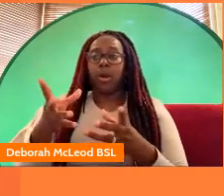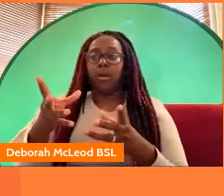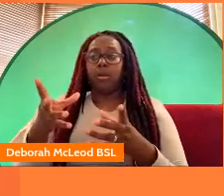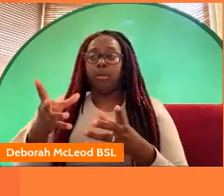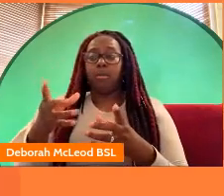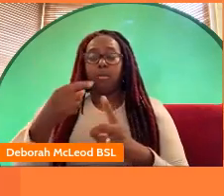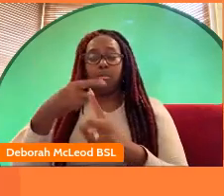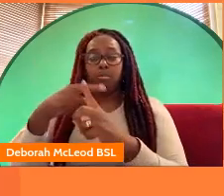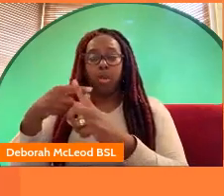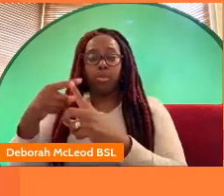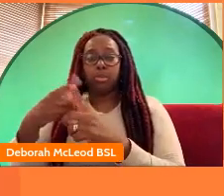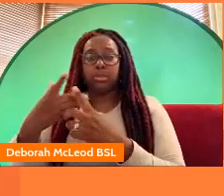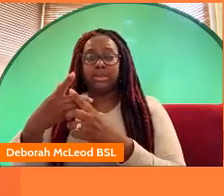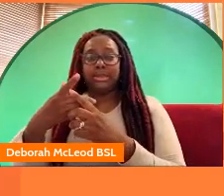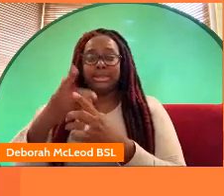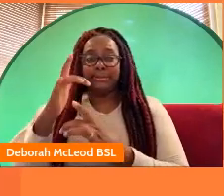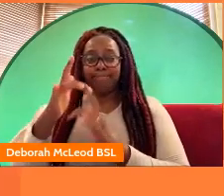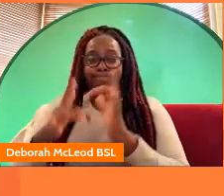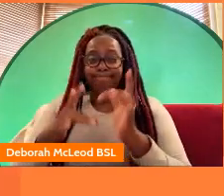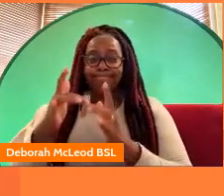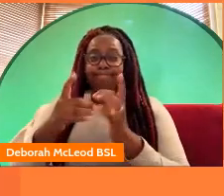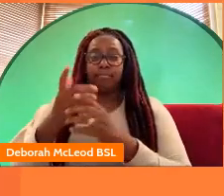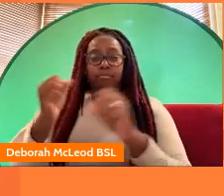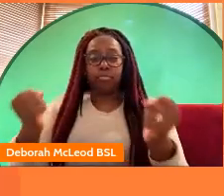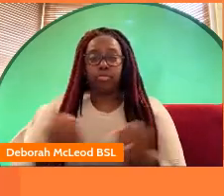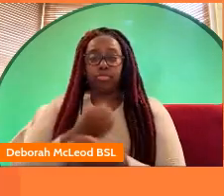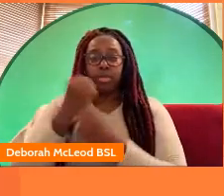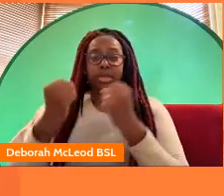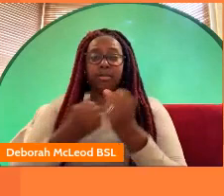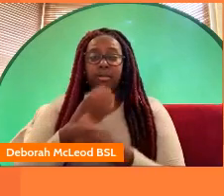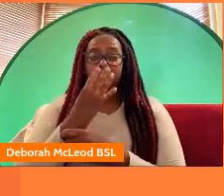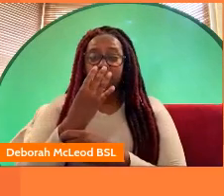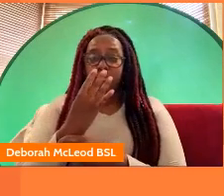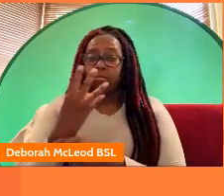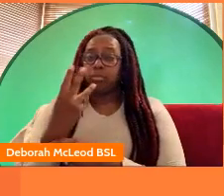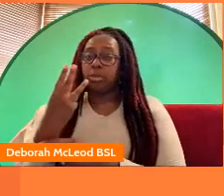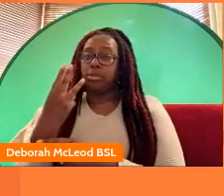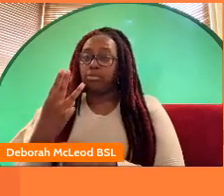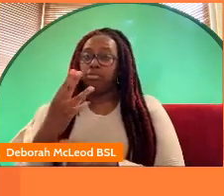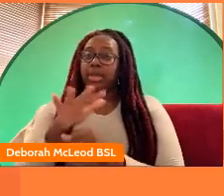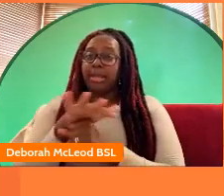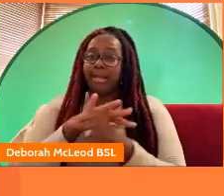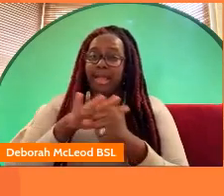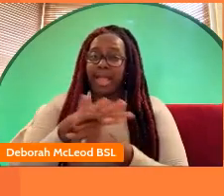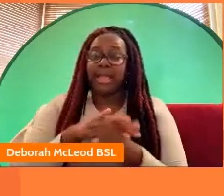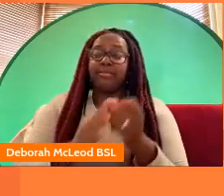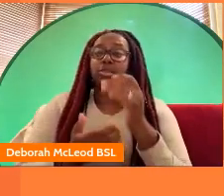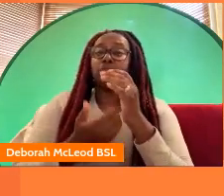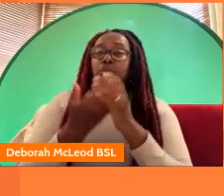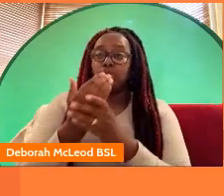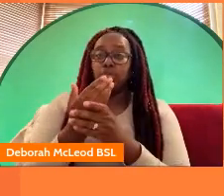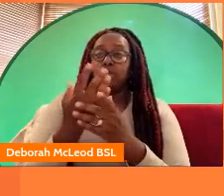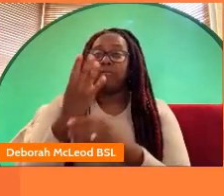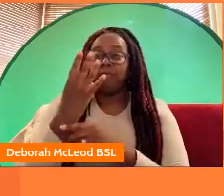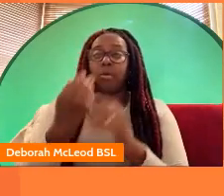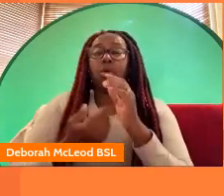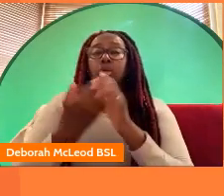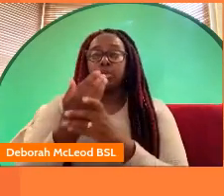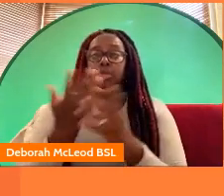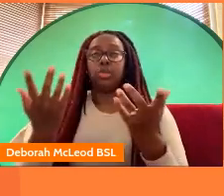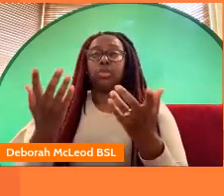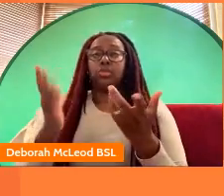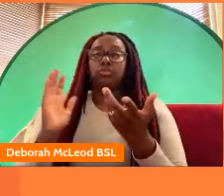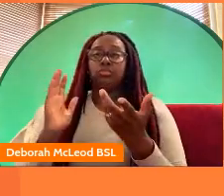production and strengthening our online services across 43 areas including four new services one of those is in